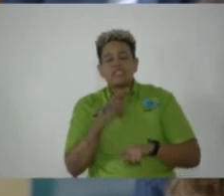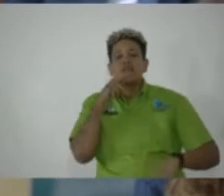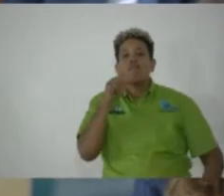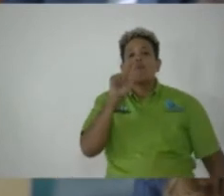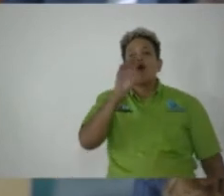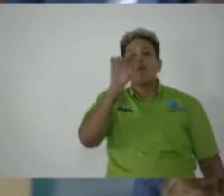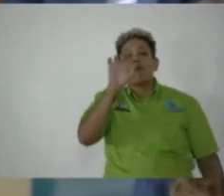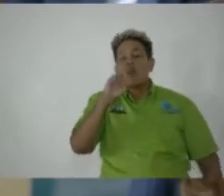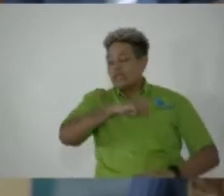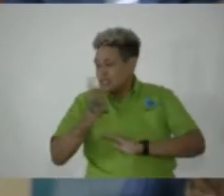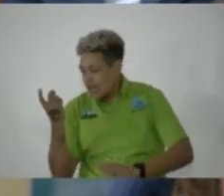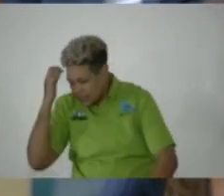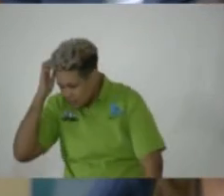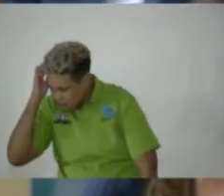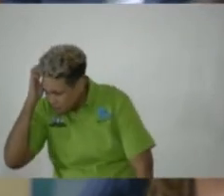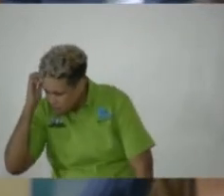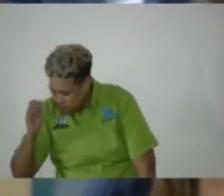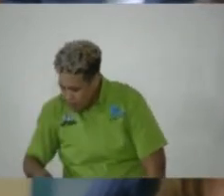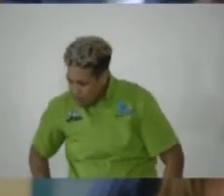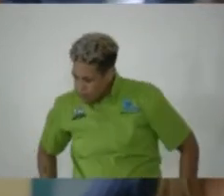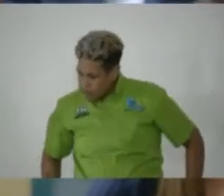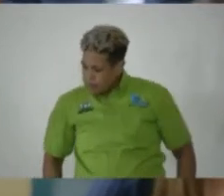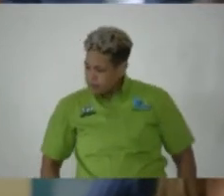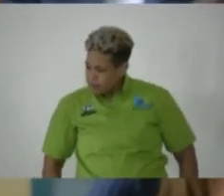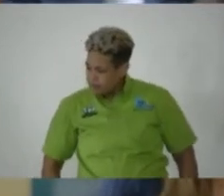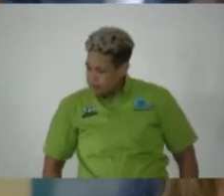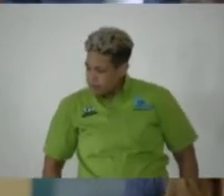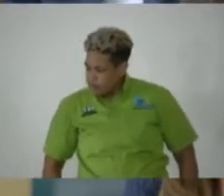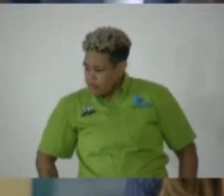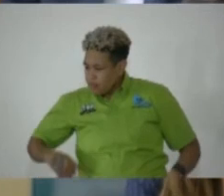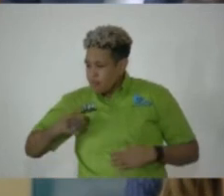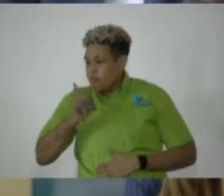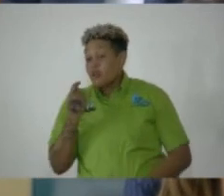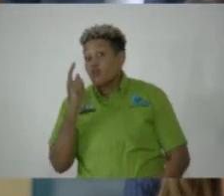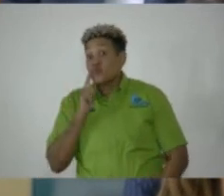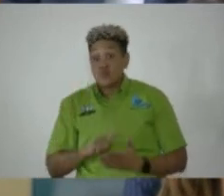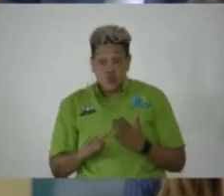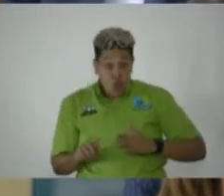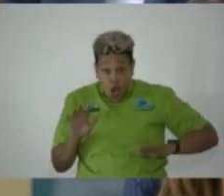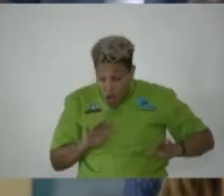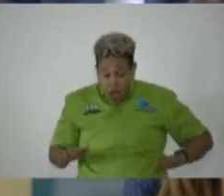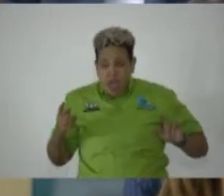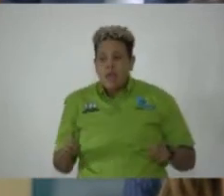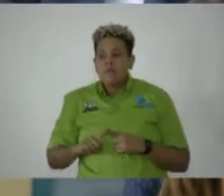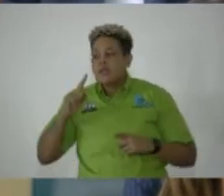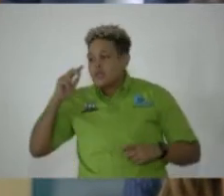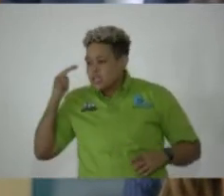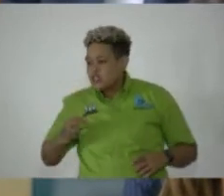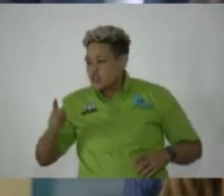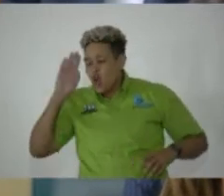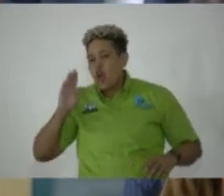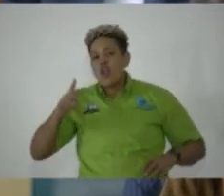Bogaday. And so we did research and, you know, the historians all